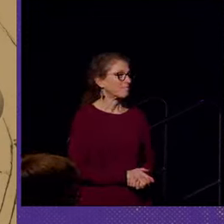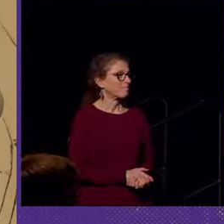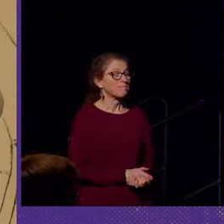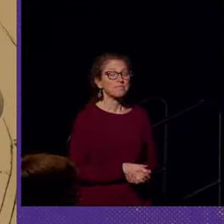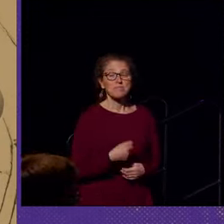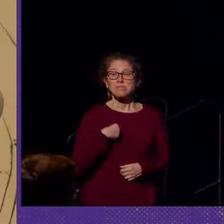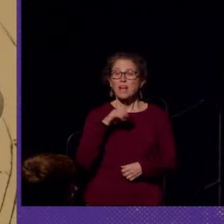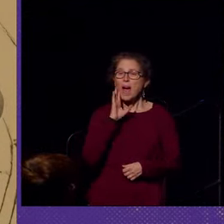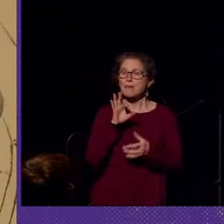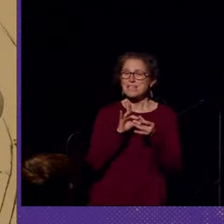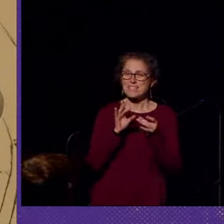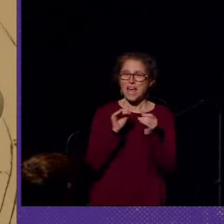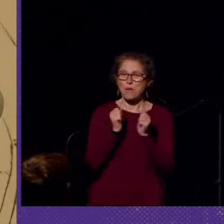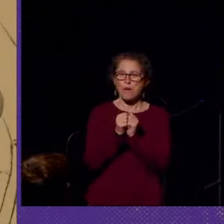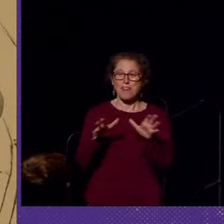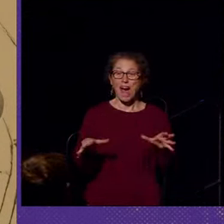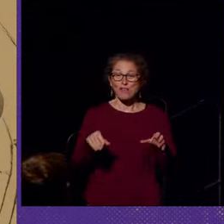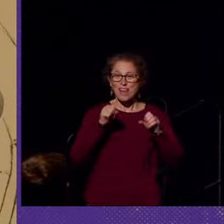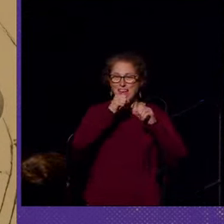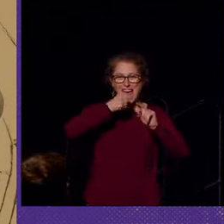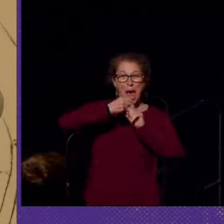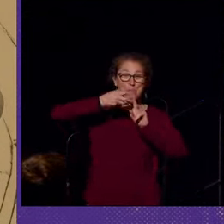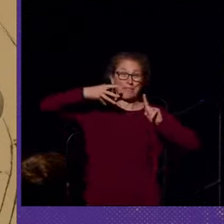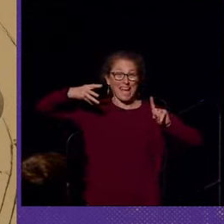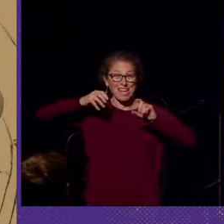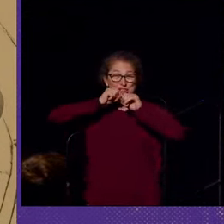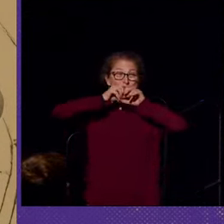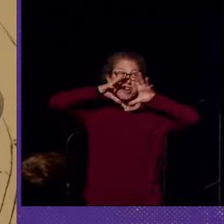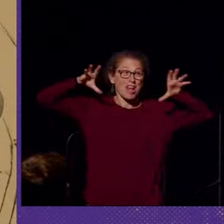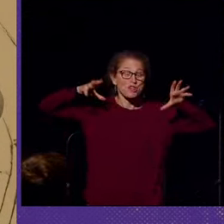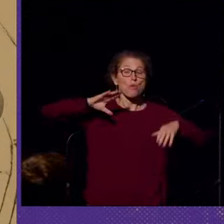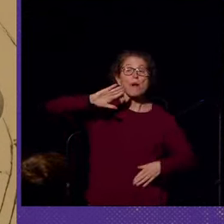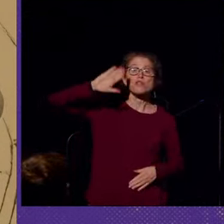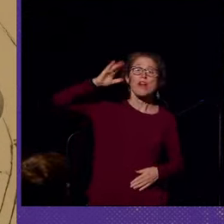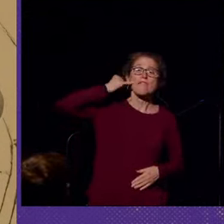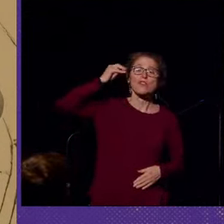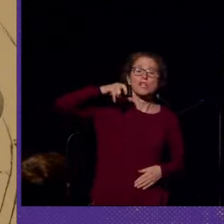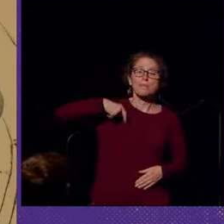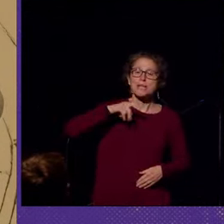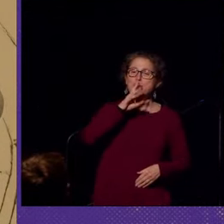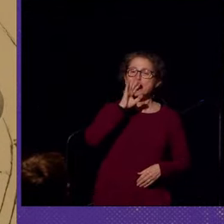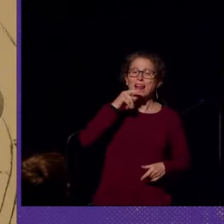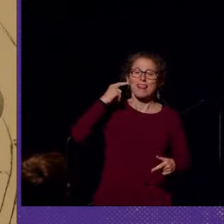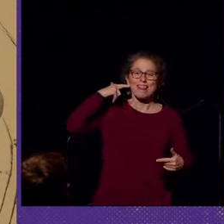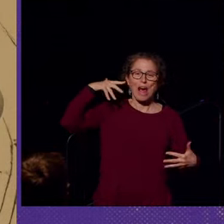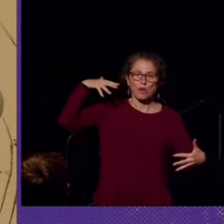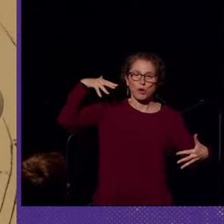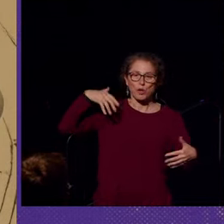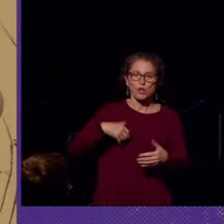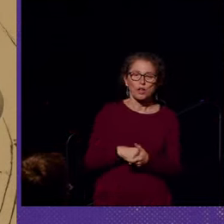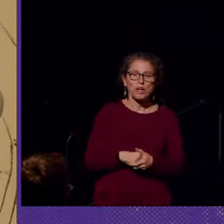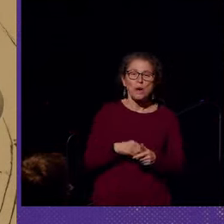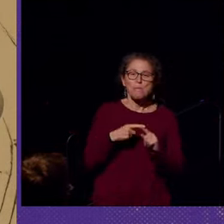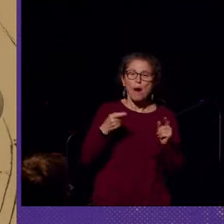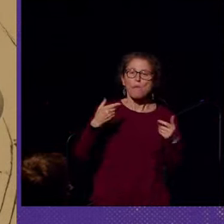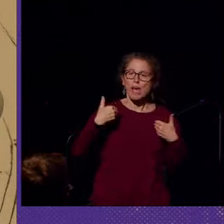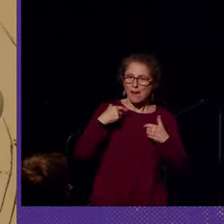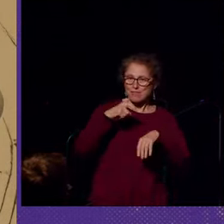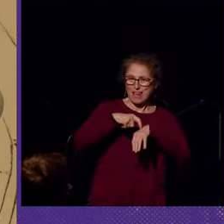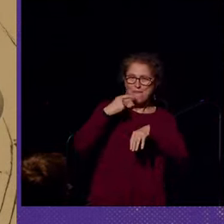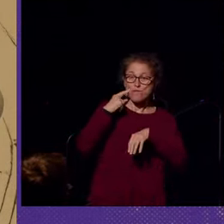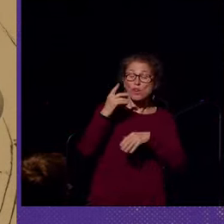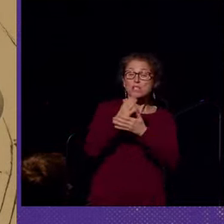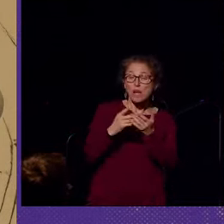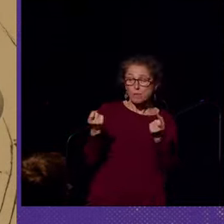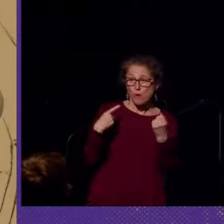I'm going to stay without amplification, so raise your hand if you need me to speak louder. But we have time for